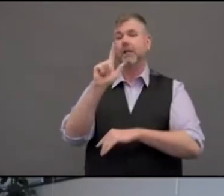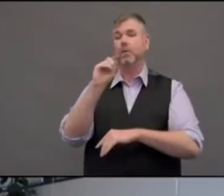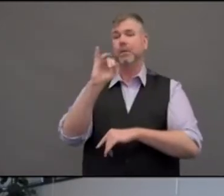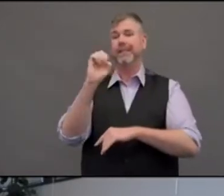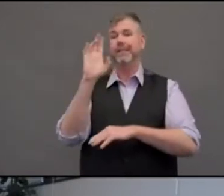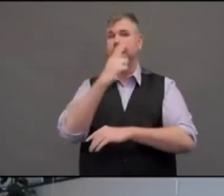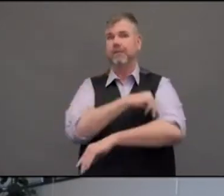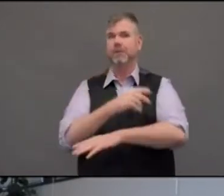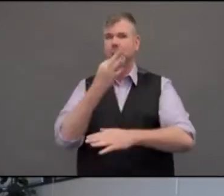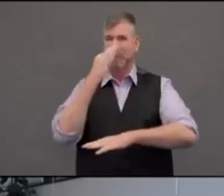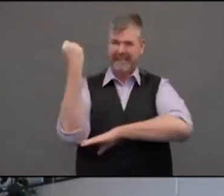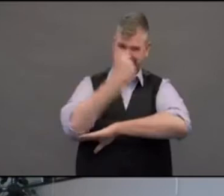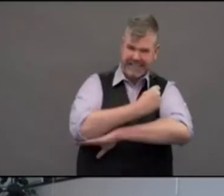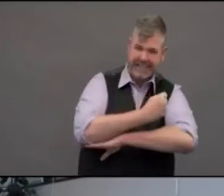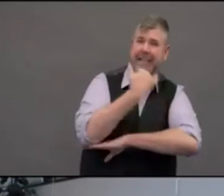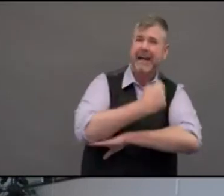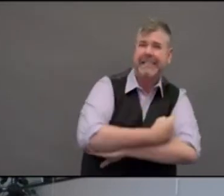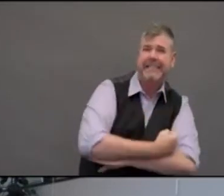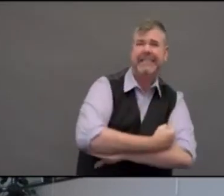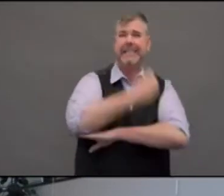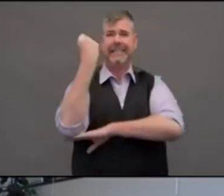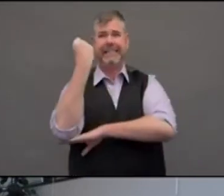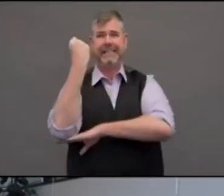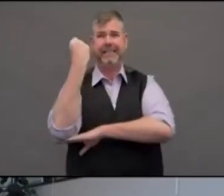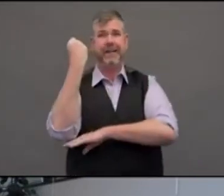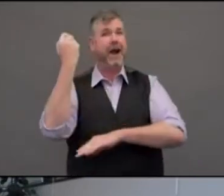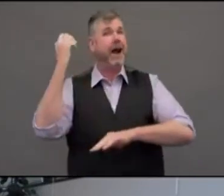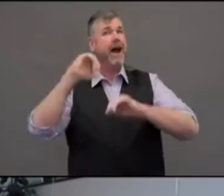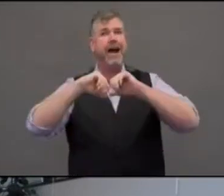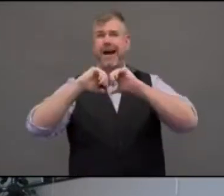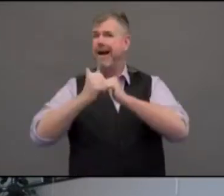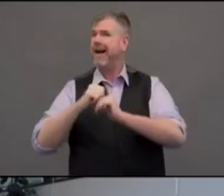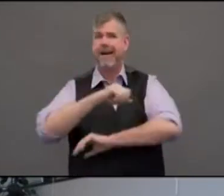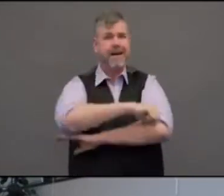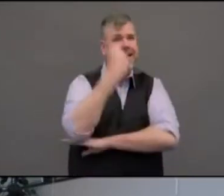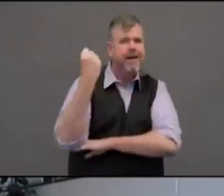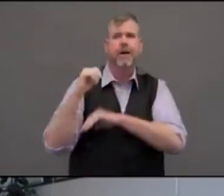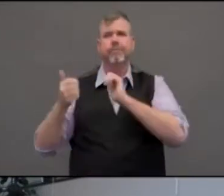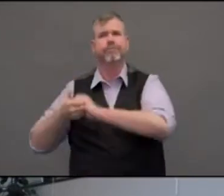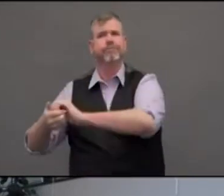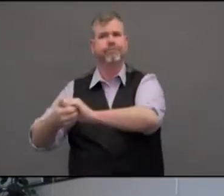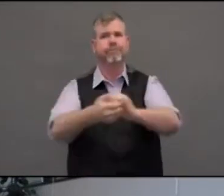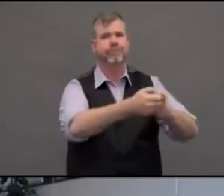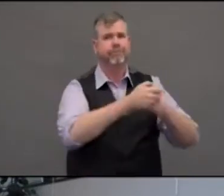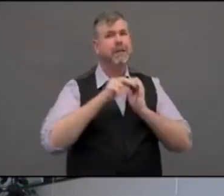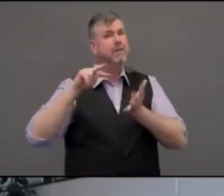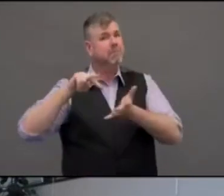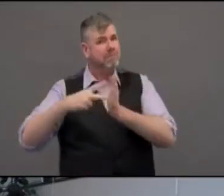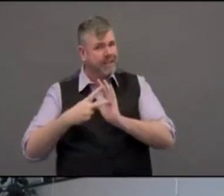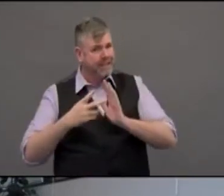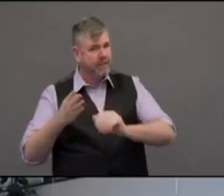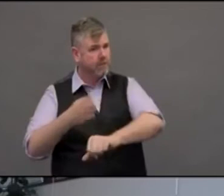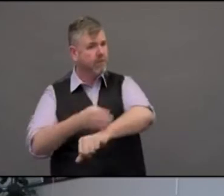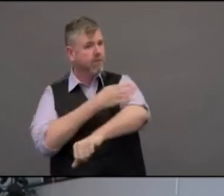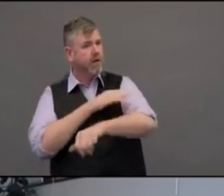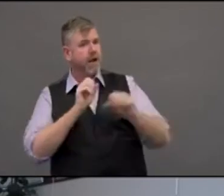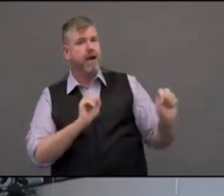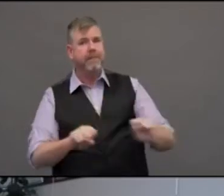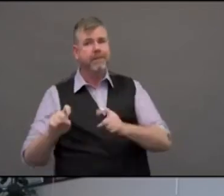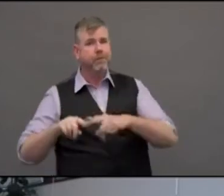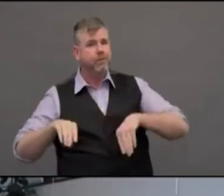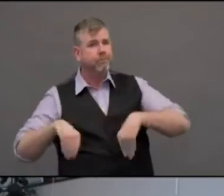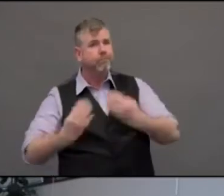the County of Santa Clara Health System improved your ability to offer the care you need and strengthen St. Louis' ability to respond to COVID-19?